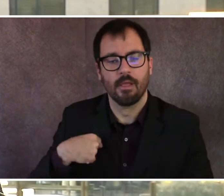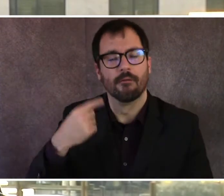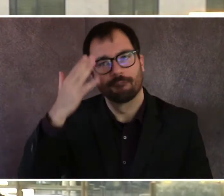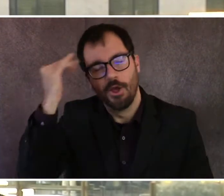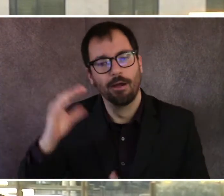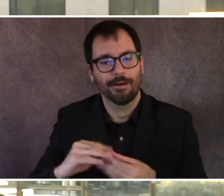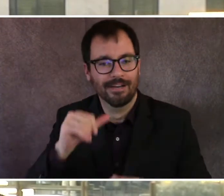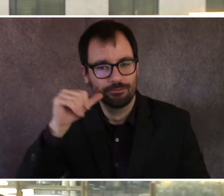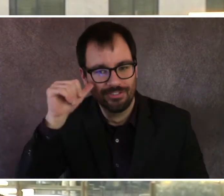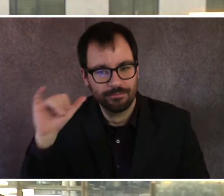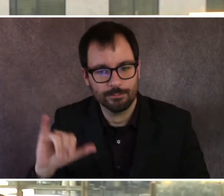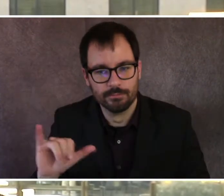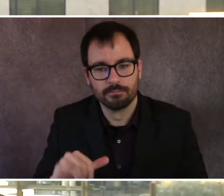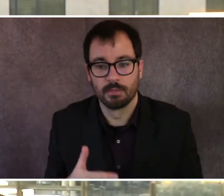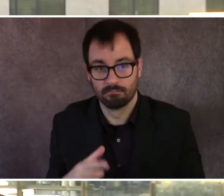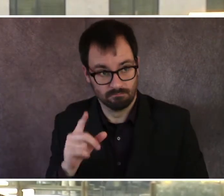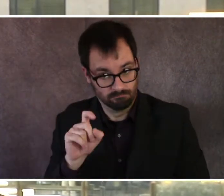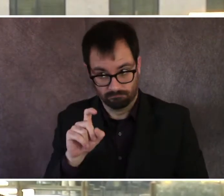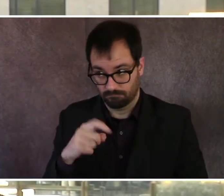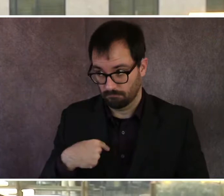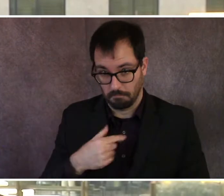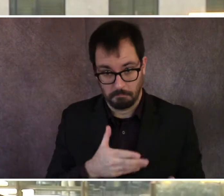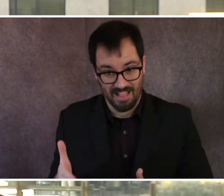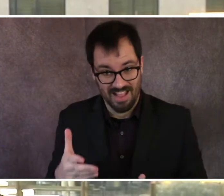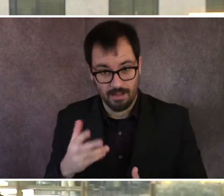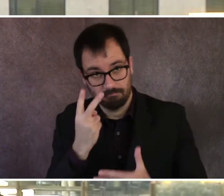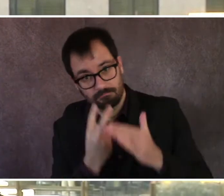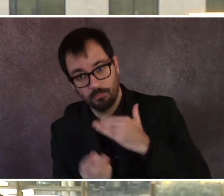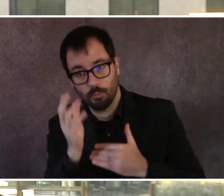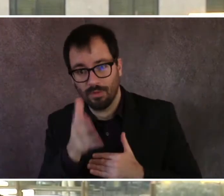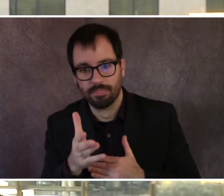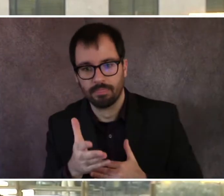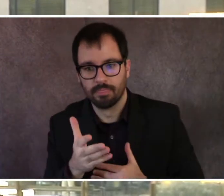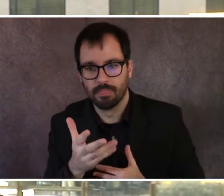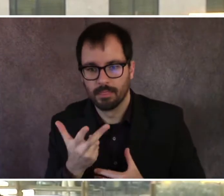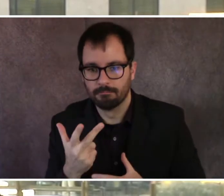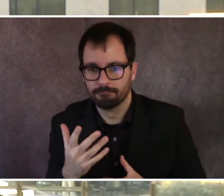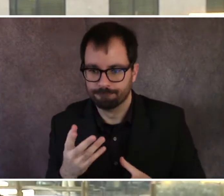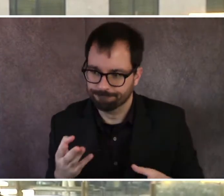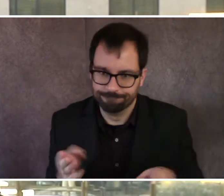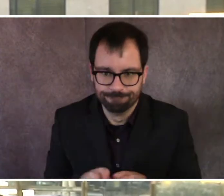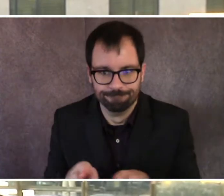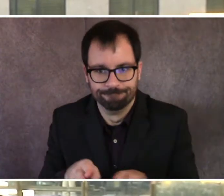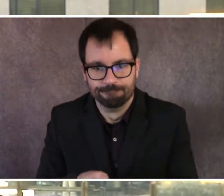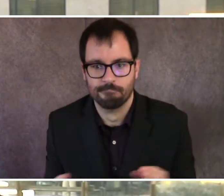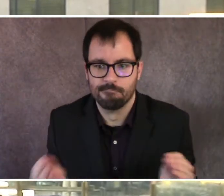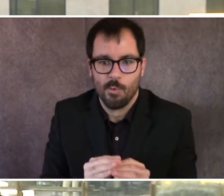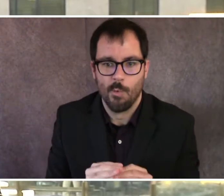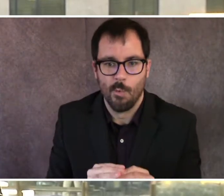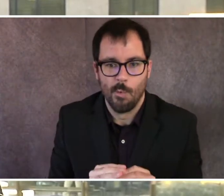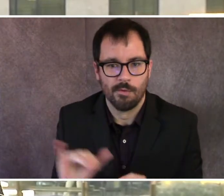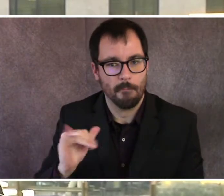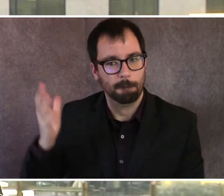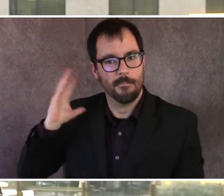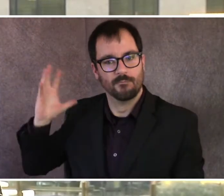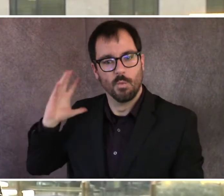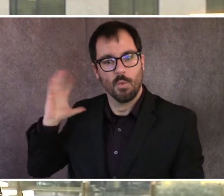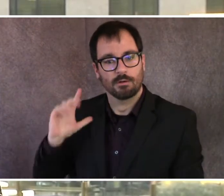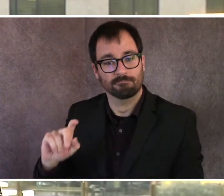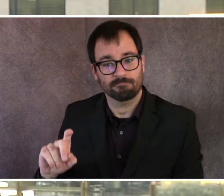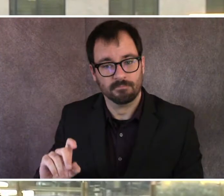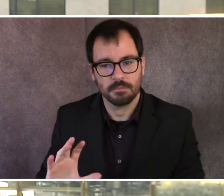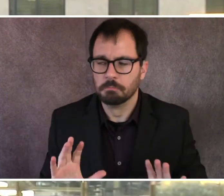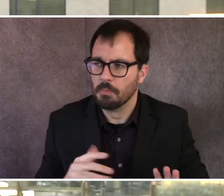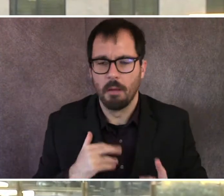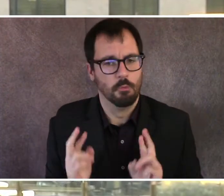action, if you will, and shutting things down? I'm hopeful we don't have to do that. I mean, I think with what we've been doing here in the city of Boston with the